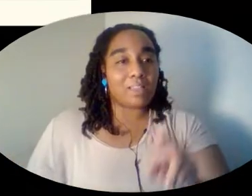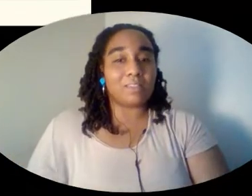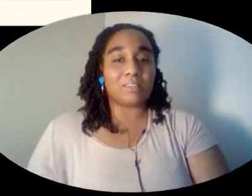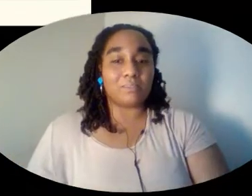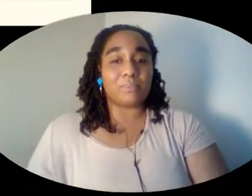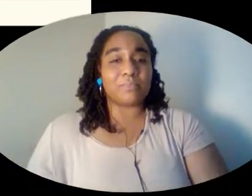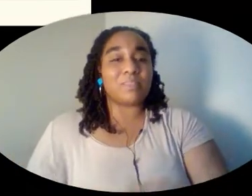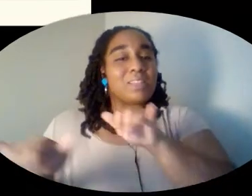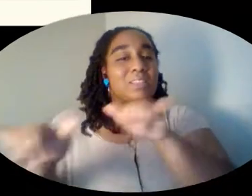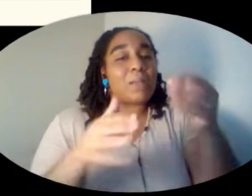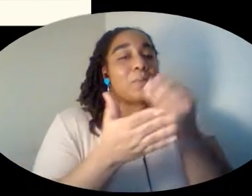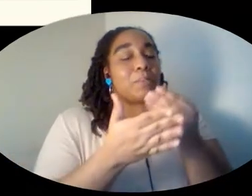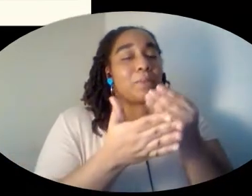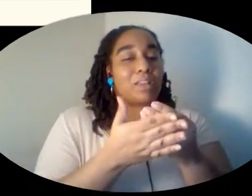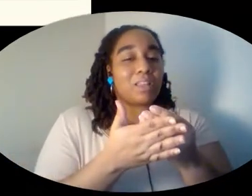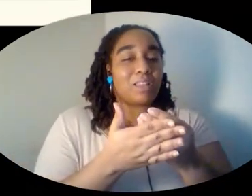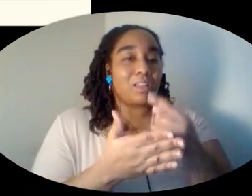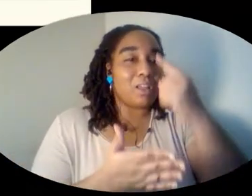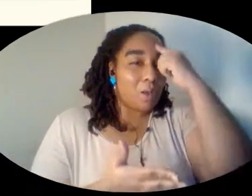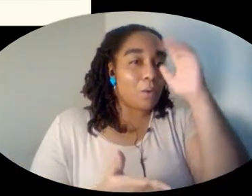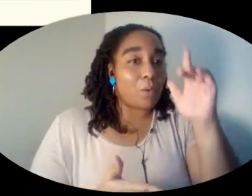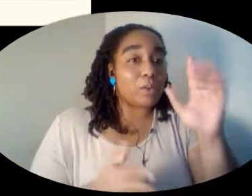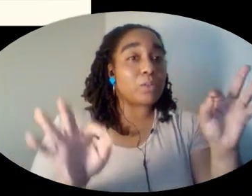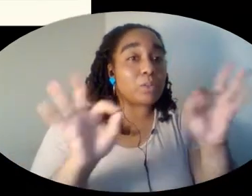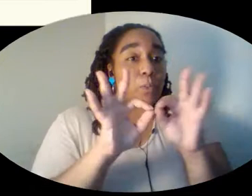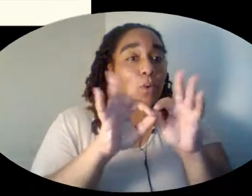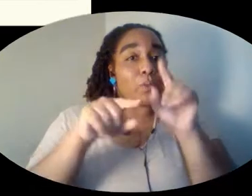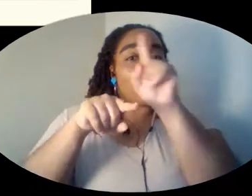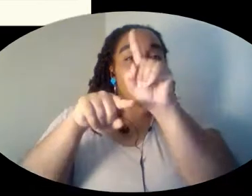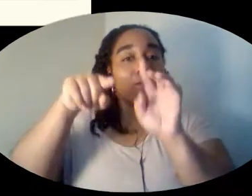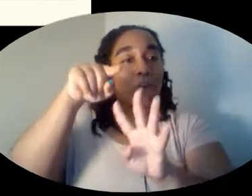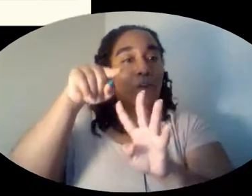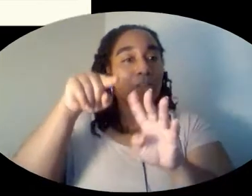It's just like the way a quarter is worth one-fourth of a dollar.